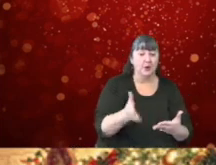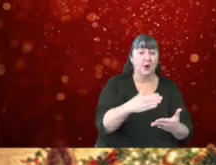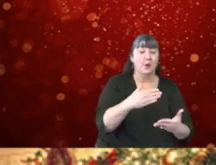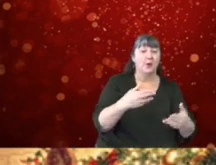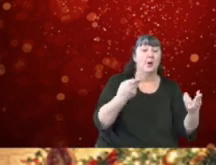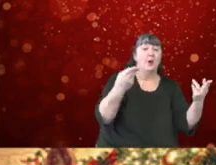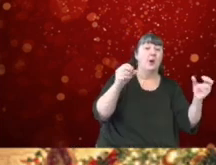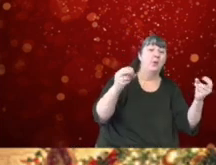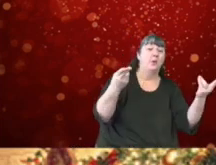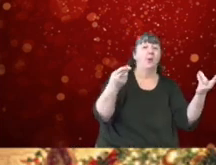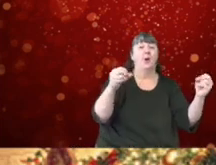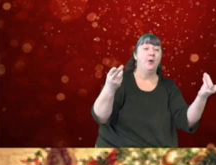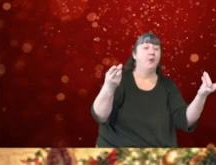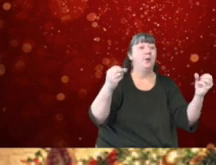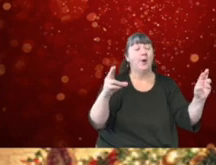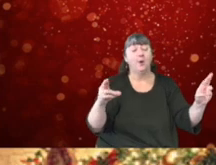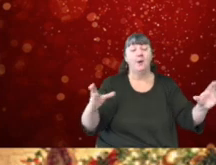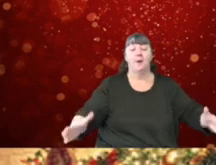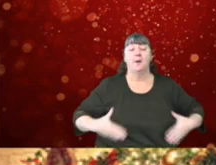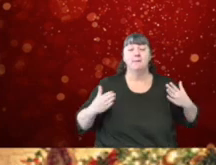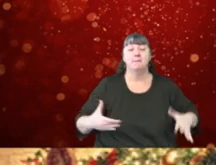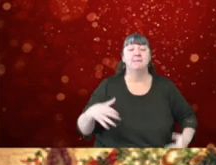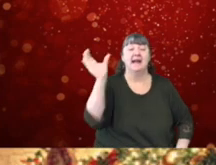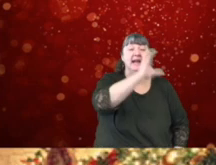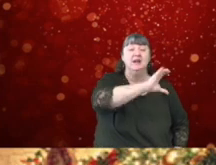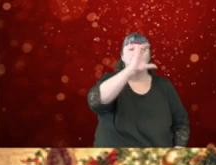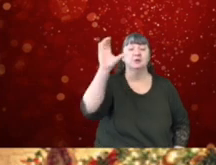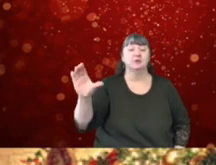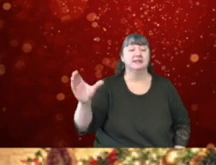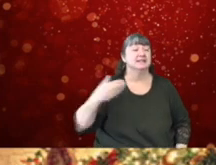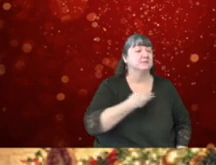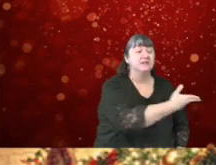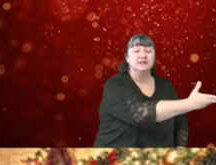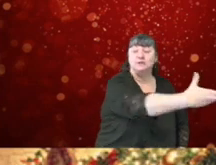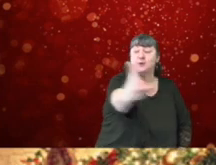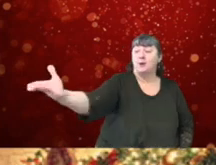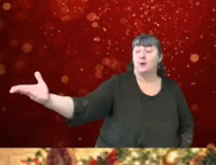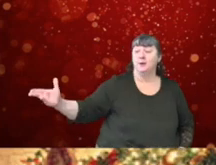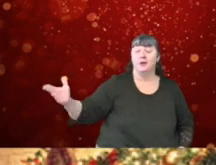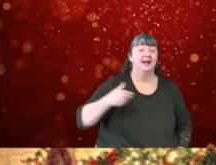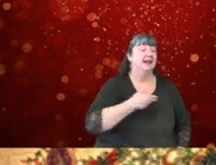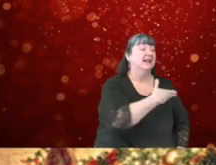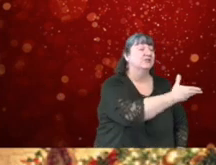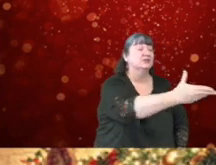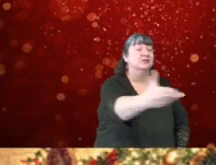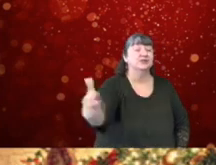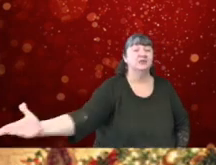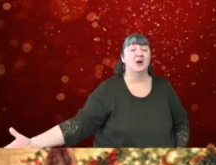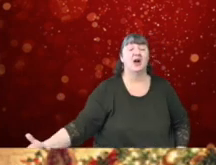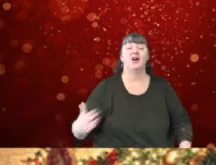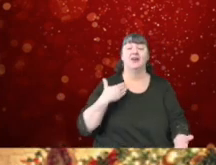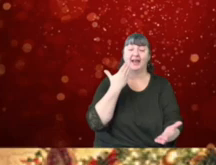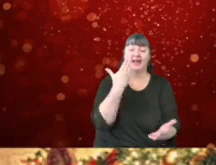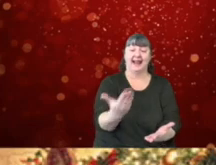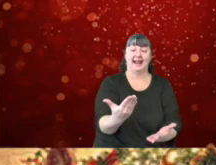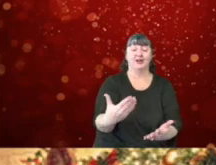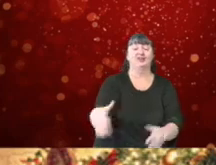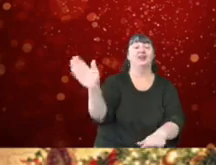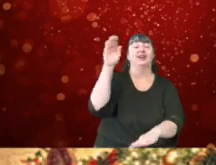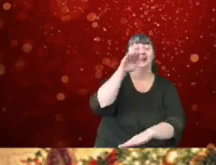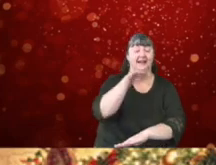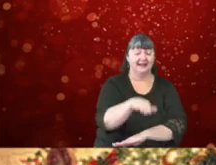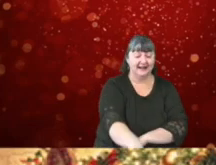Ho, ho, ho! Merry Christmas to all, and to all a good night.